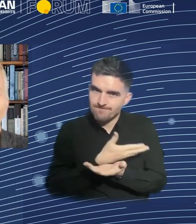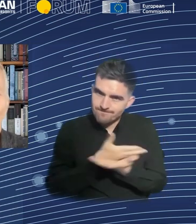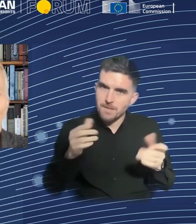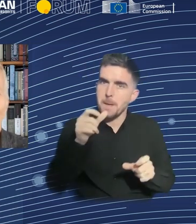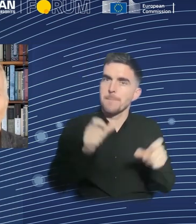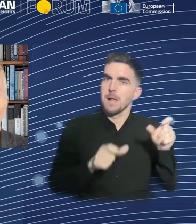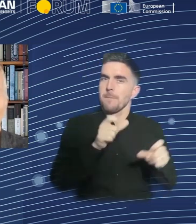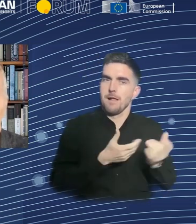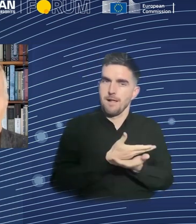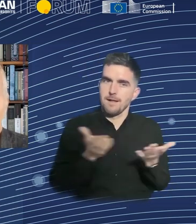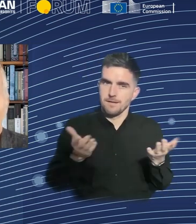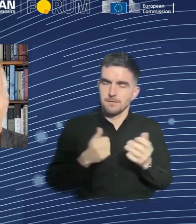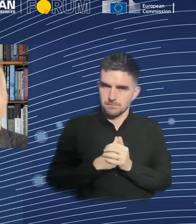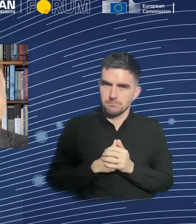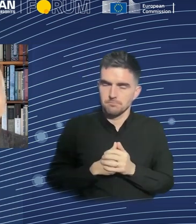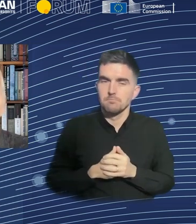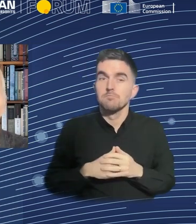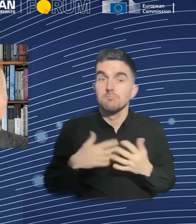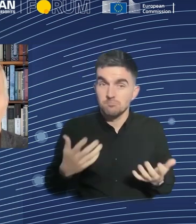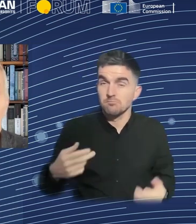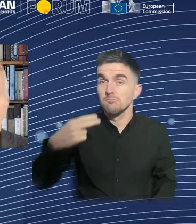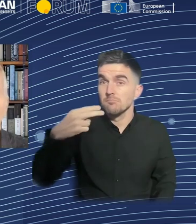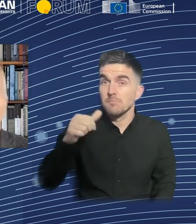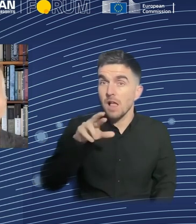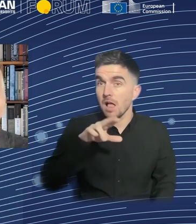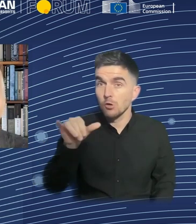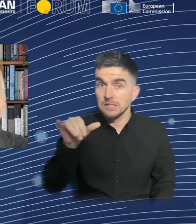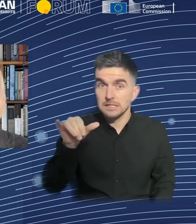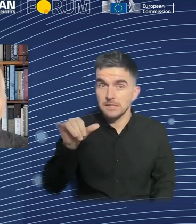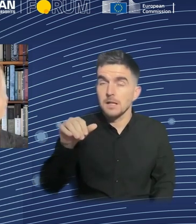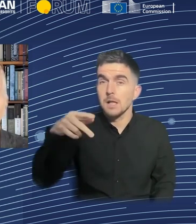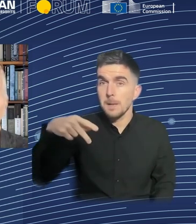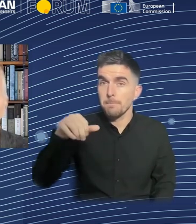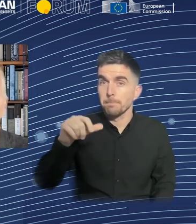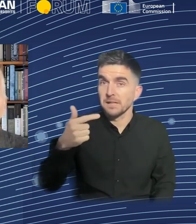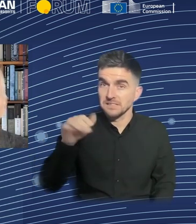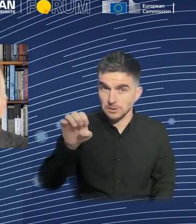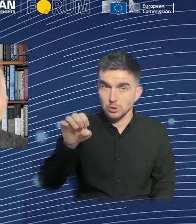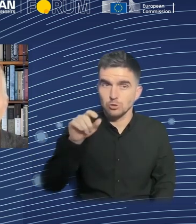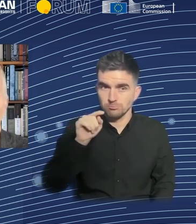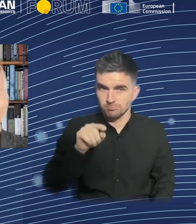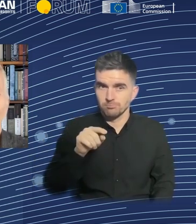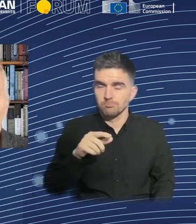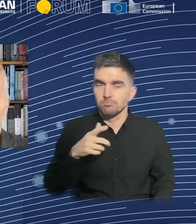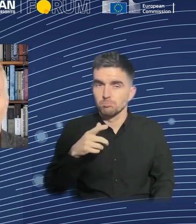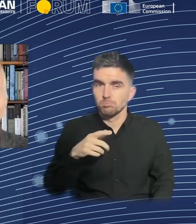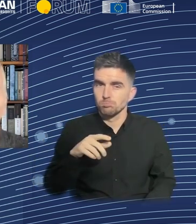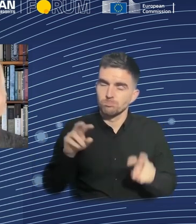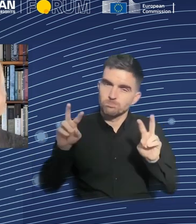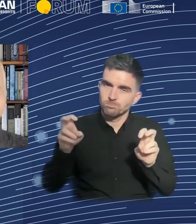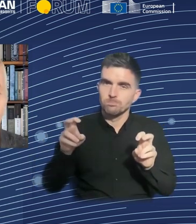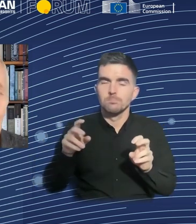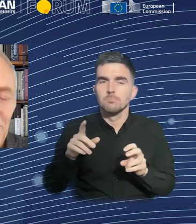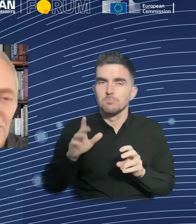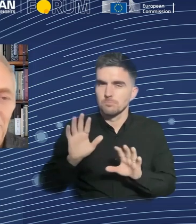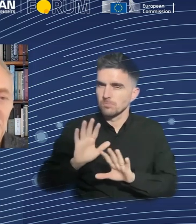evil. They still are an idealistic company. Jeff Bezos in 1998 said, our goal is to be Earth's most